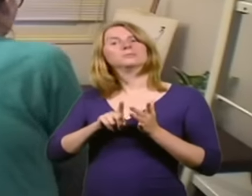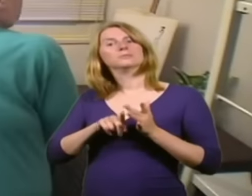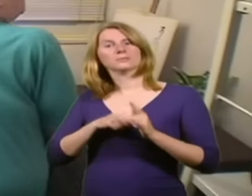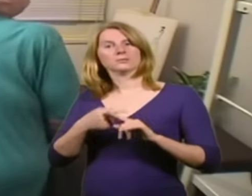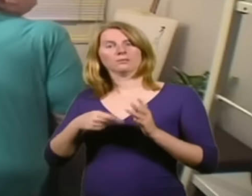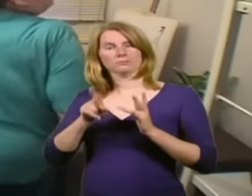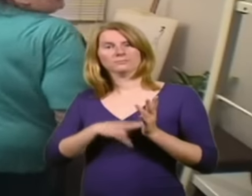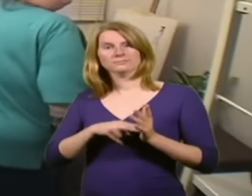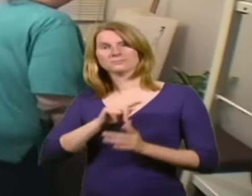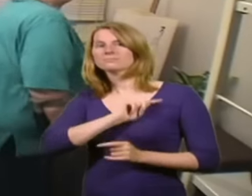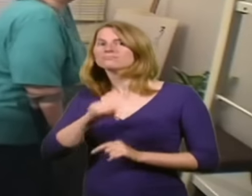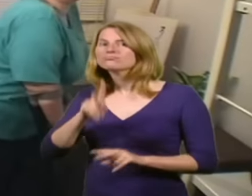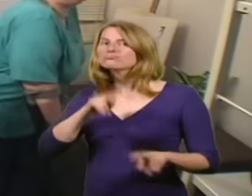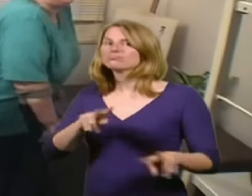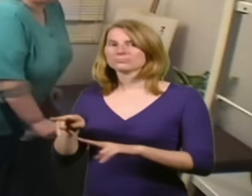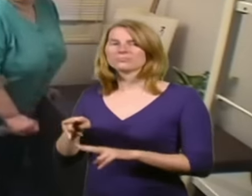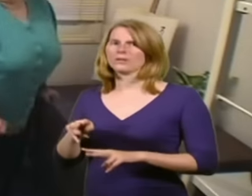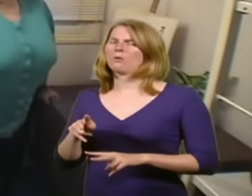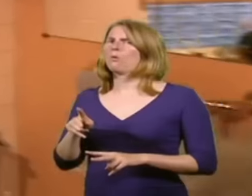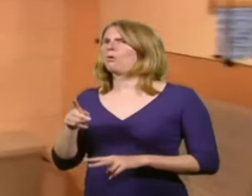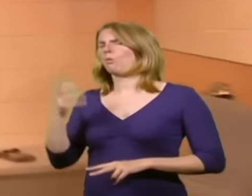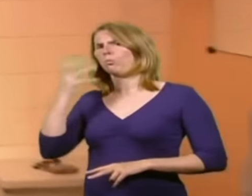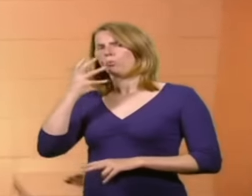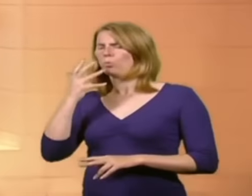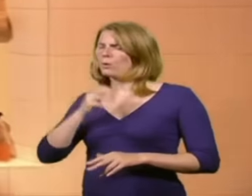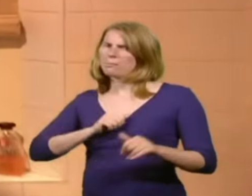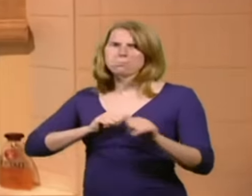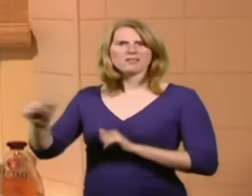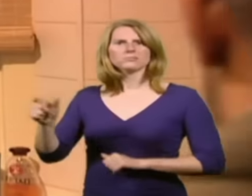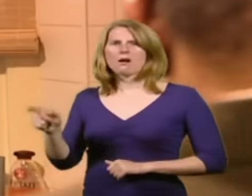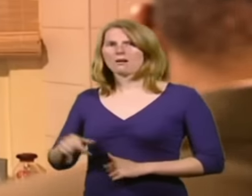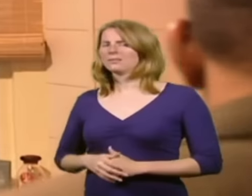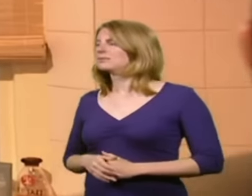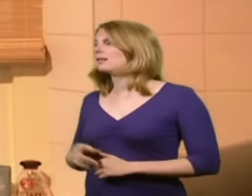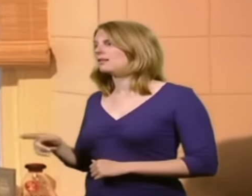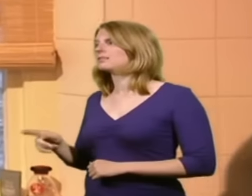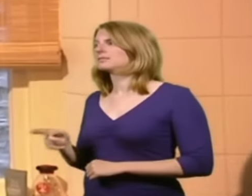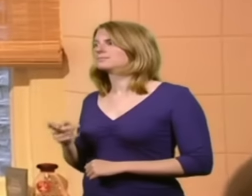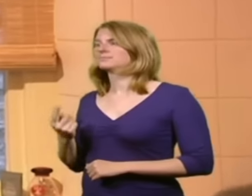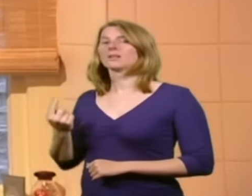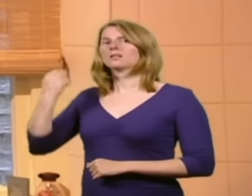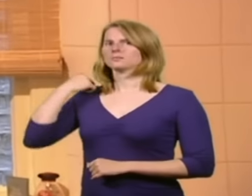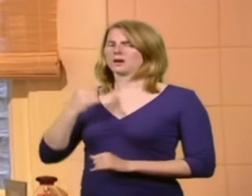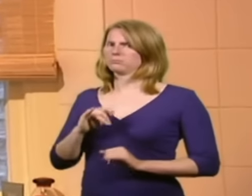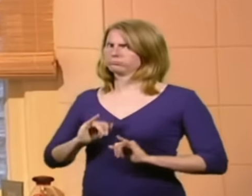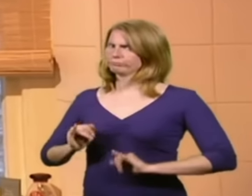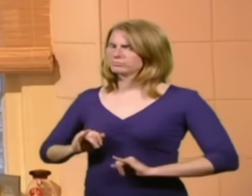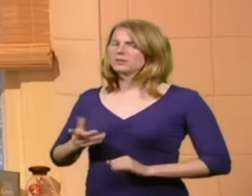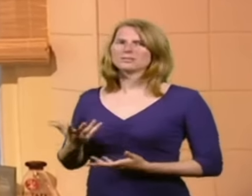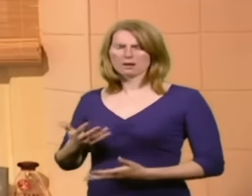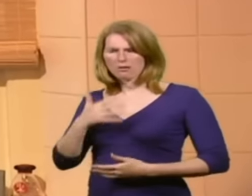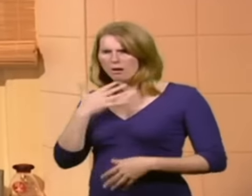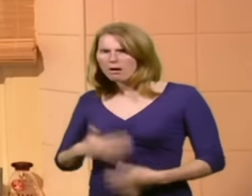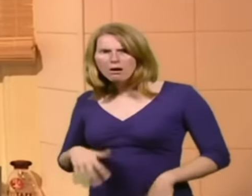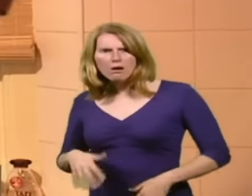is 100,000 times better. Yeah. It was such a